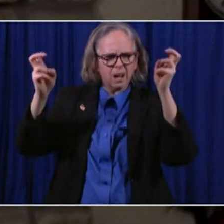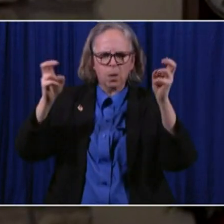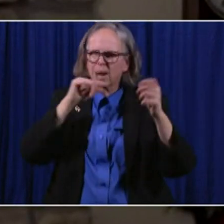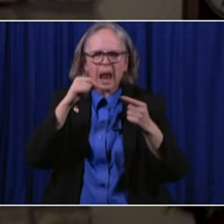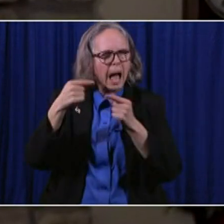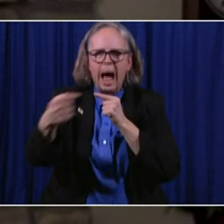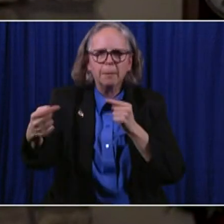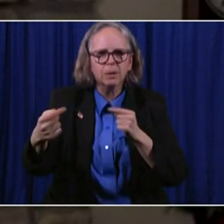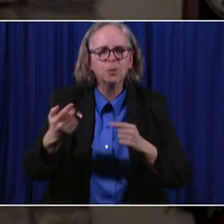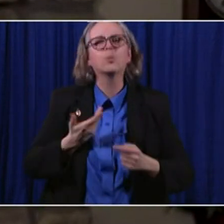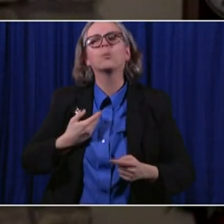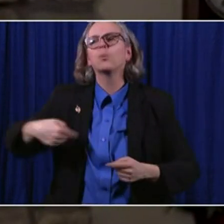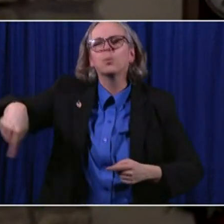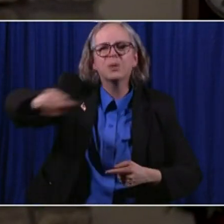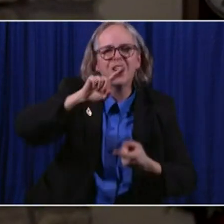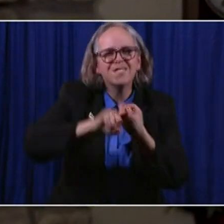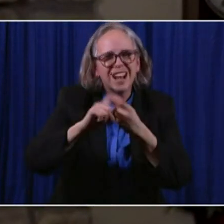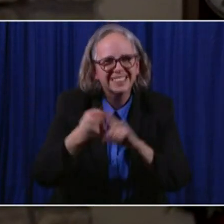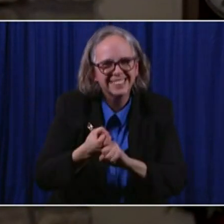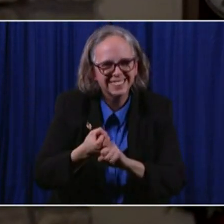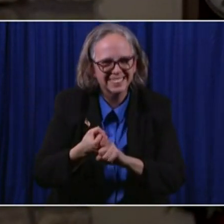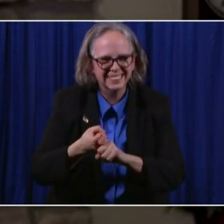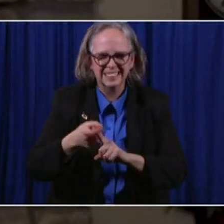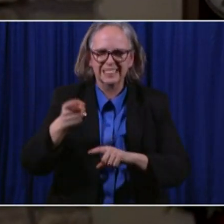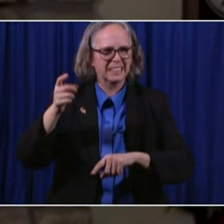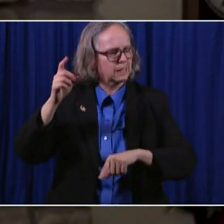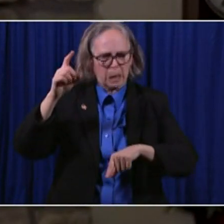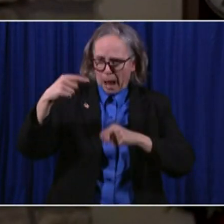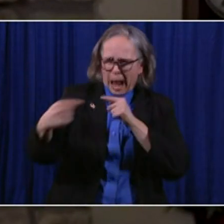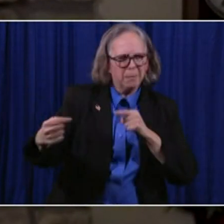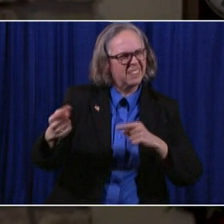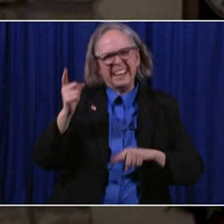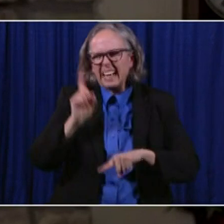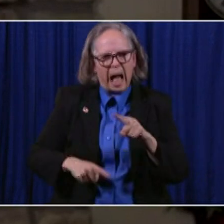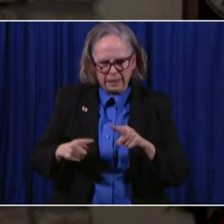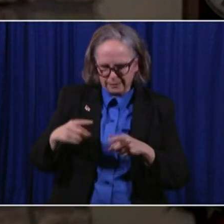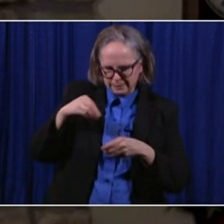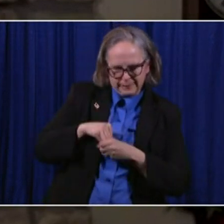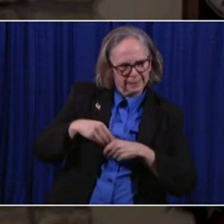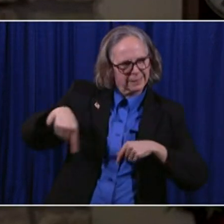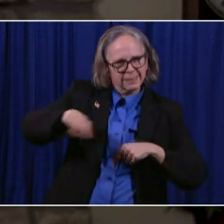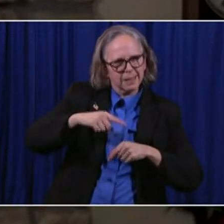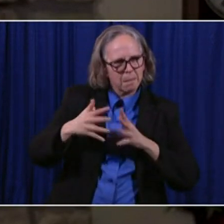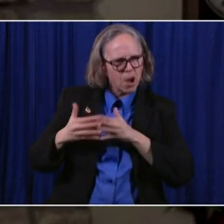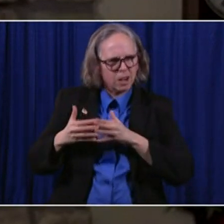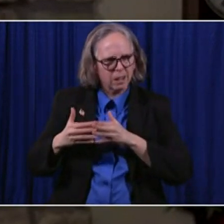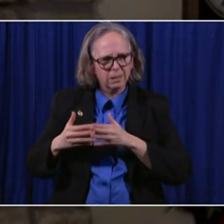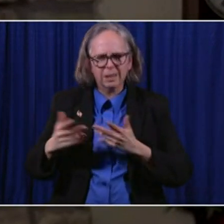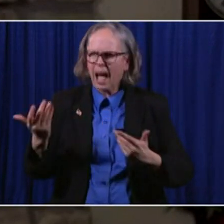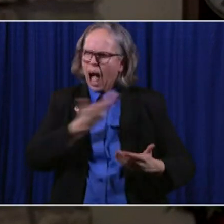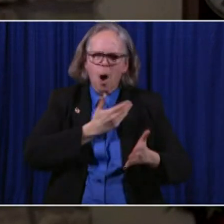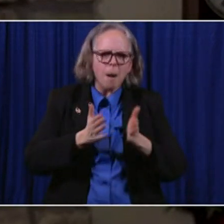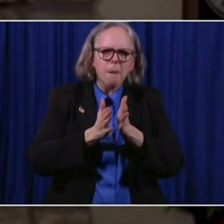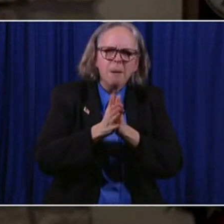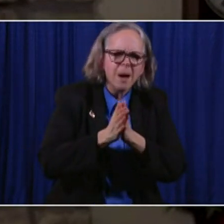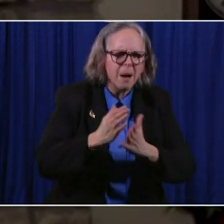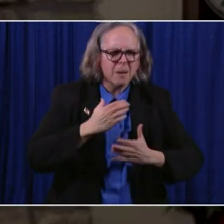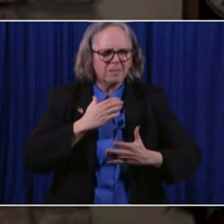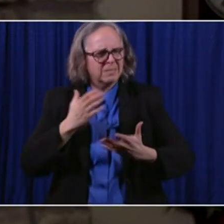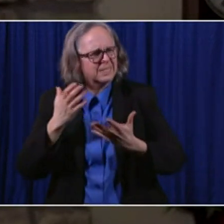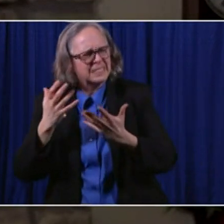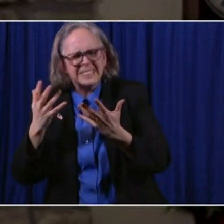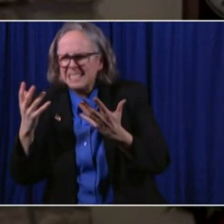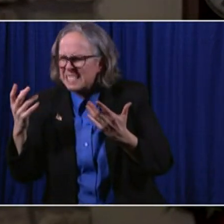We must not be enemies. Though passion may have strained, we must not break our bonds of